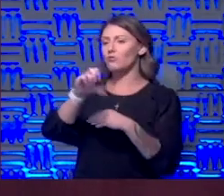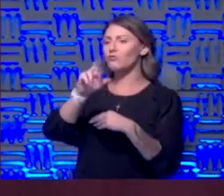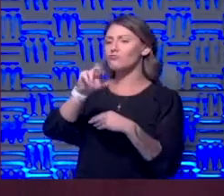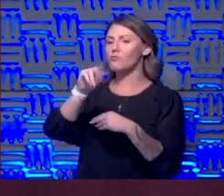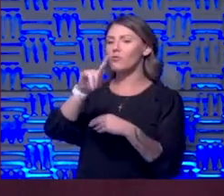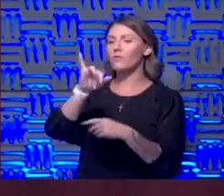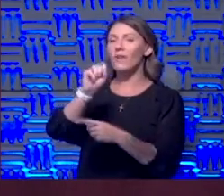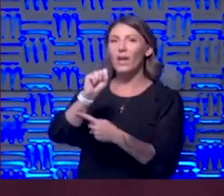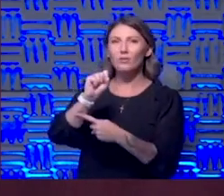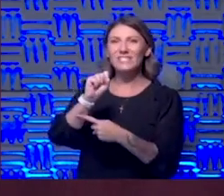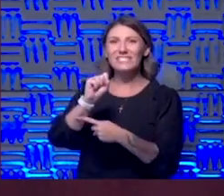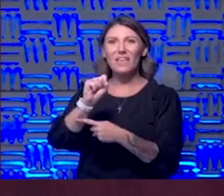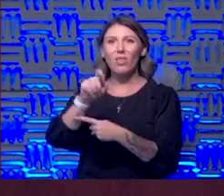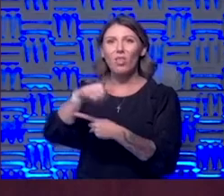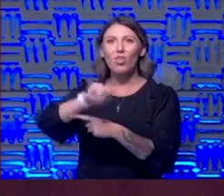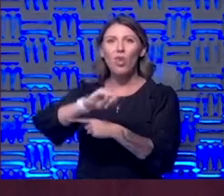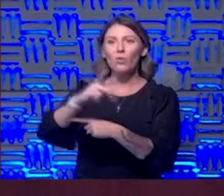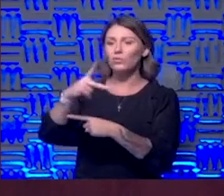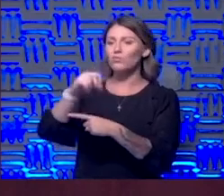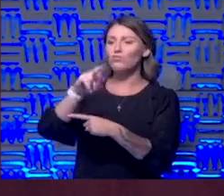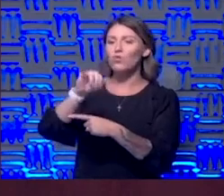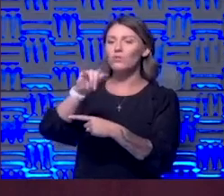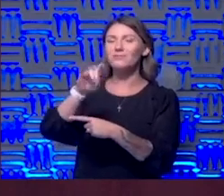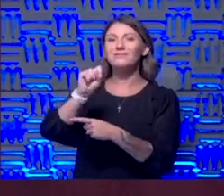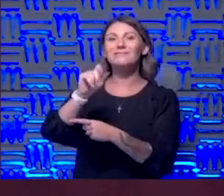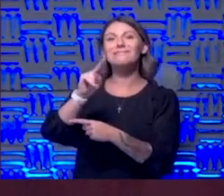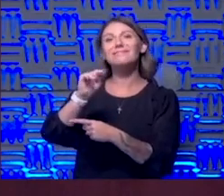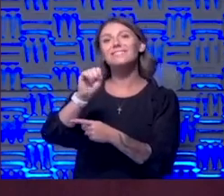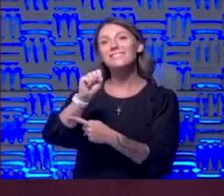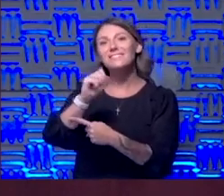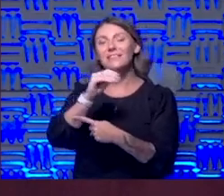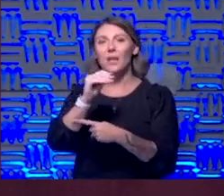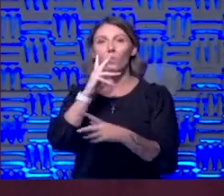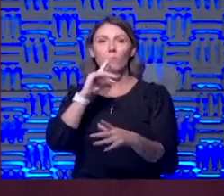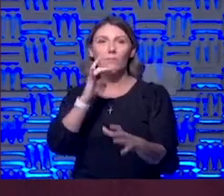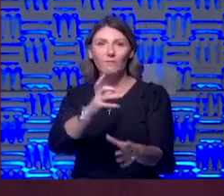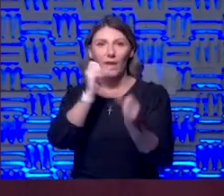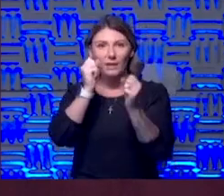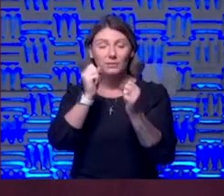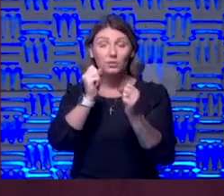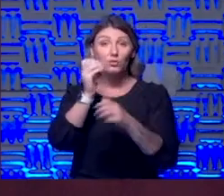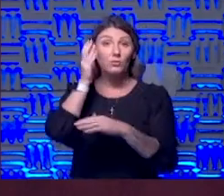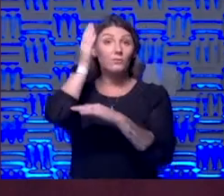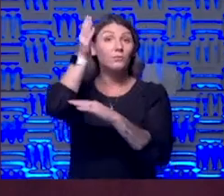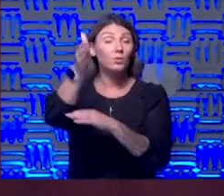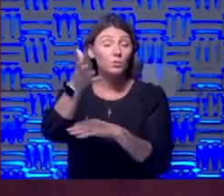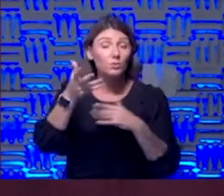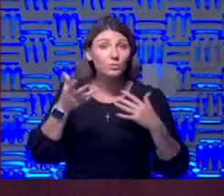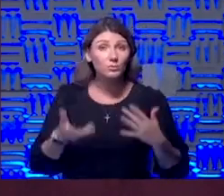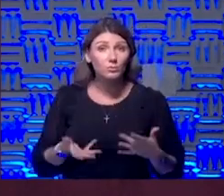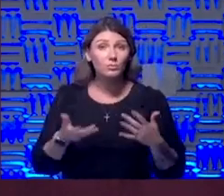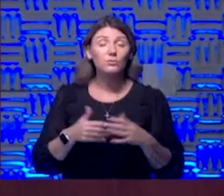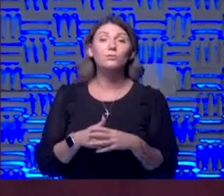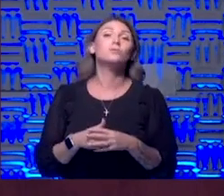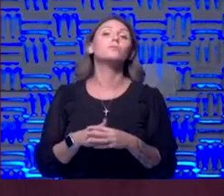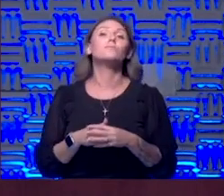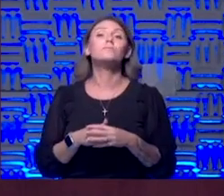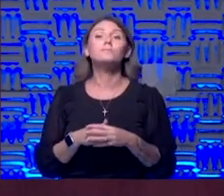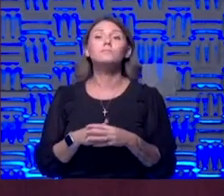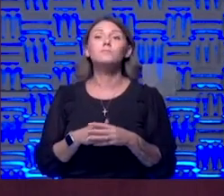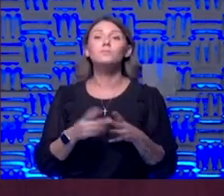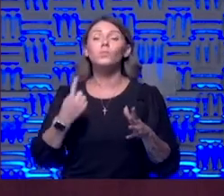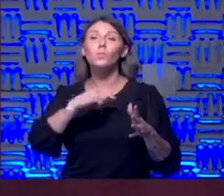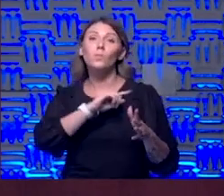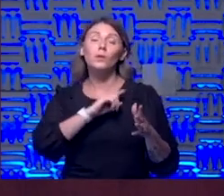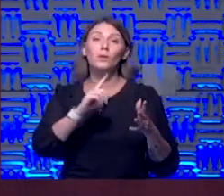expression of the coronavirus proteins and we will be even faster I think in the future given that we are on a path of